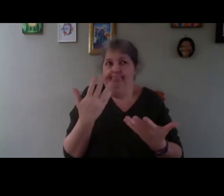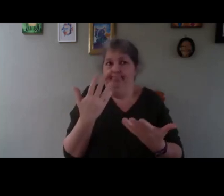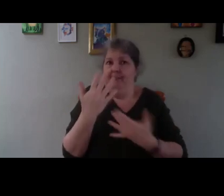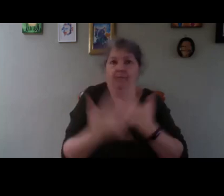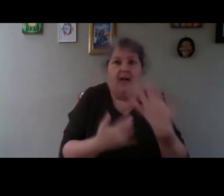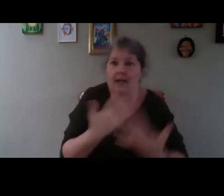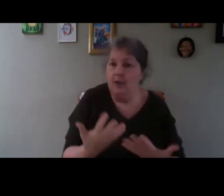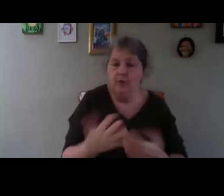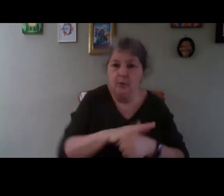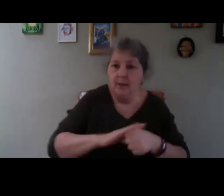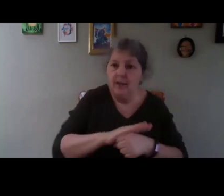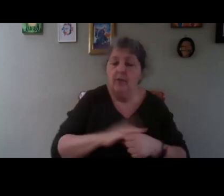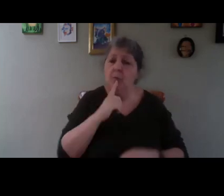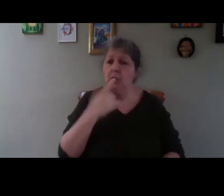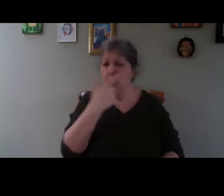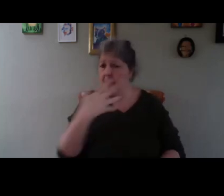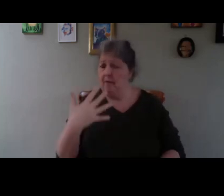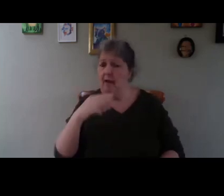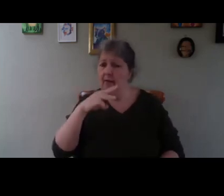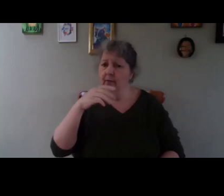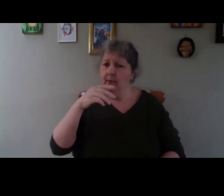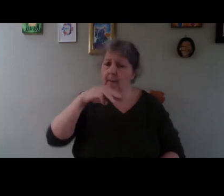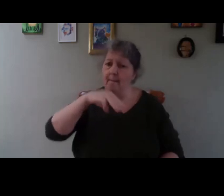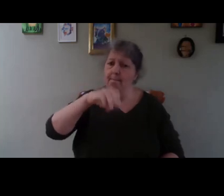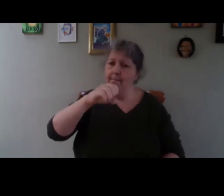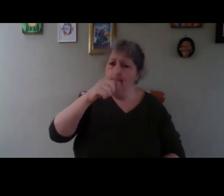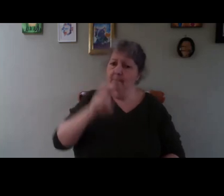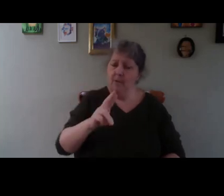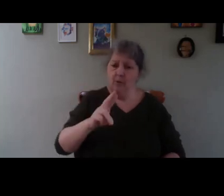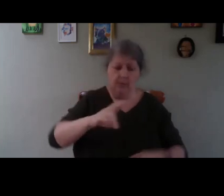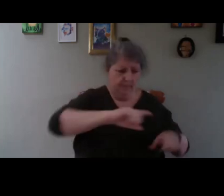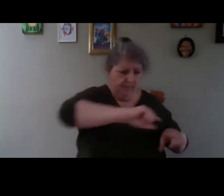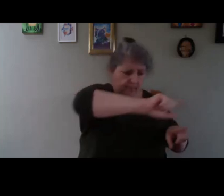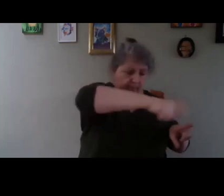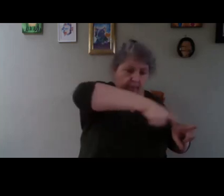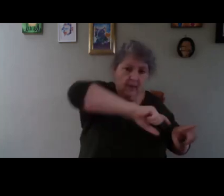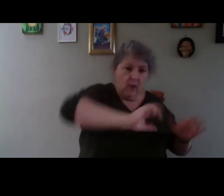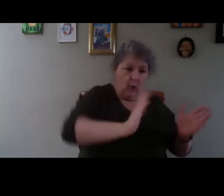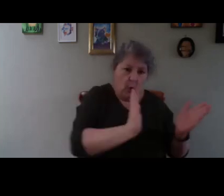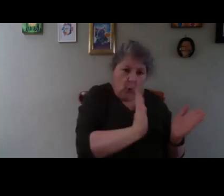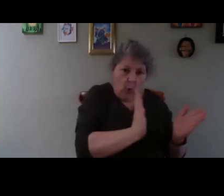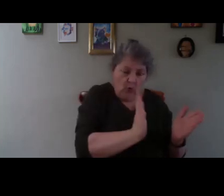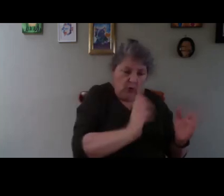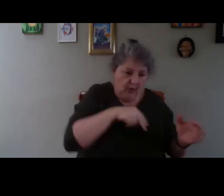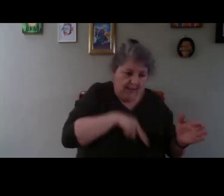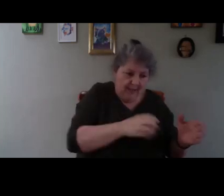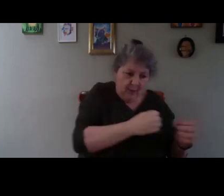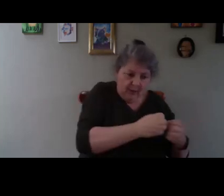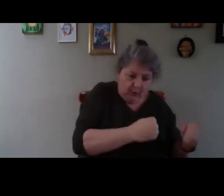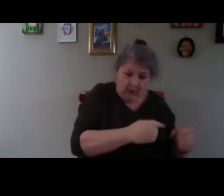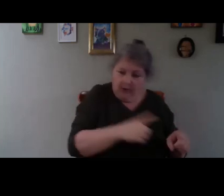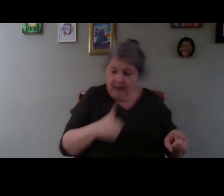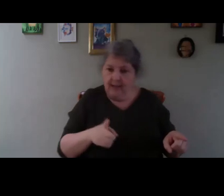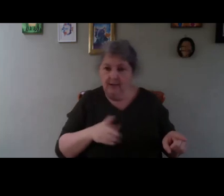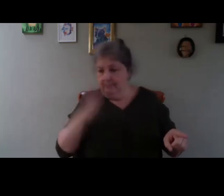25 meters the size of it is it is perfect even